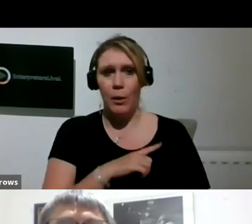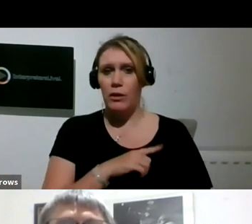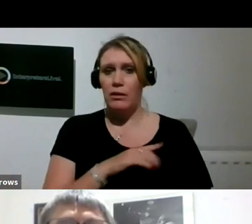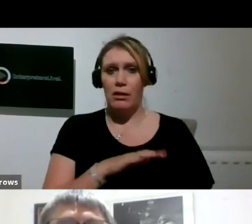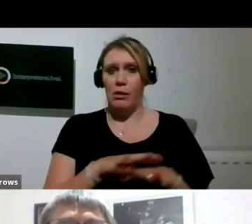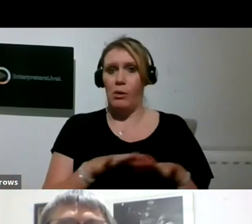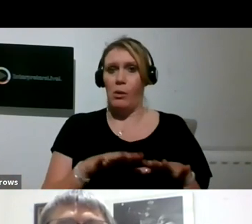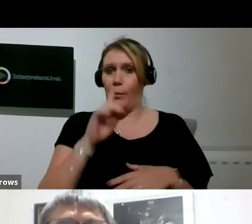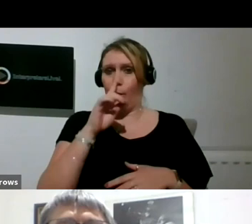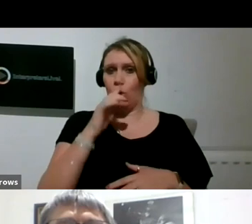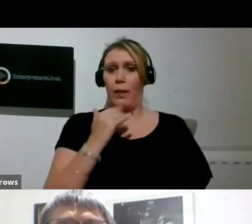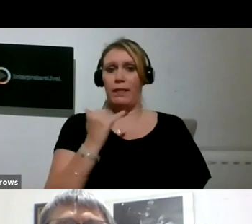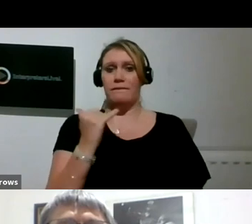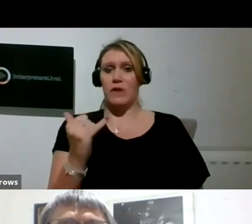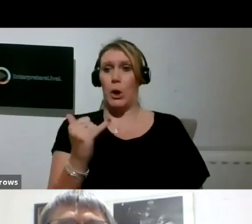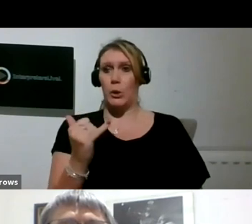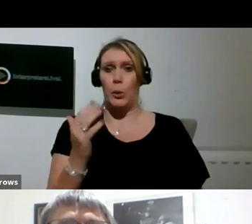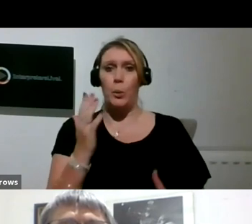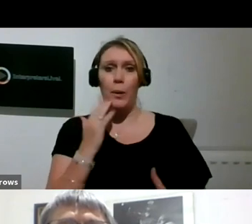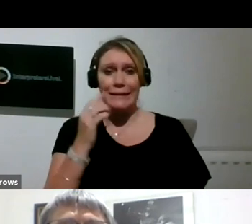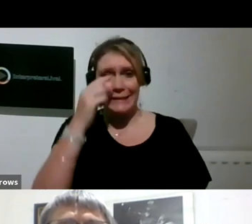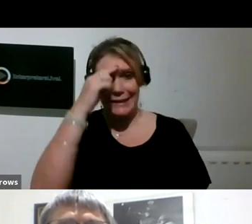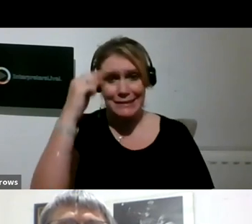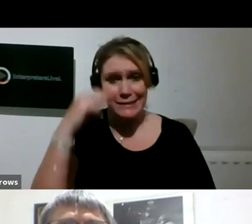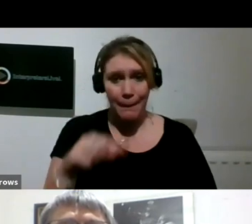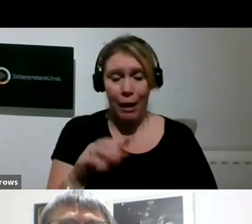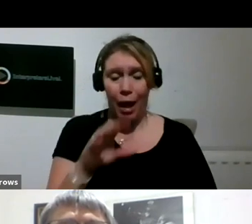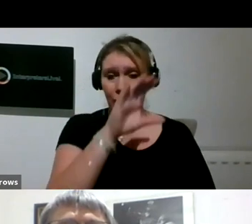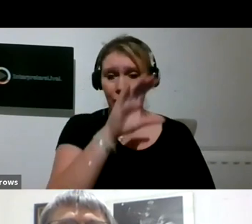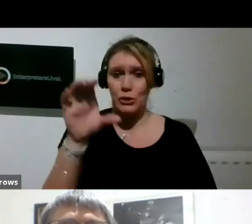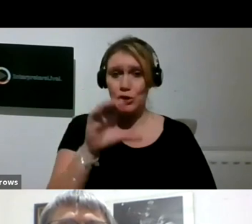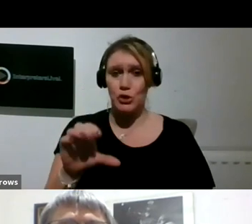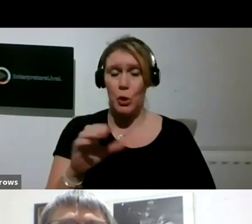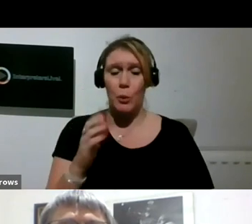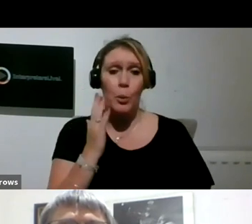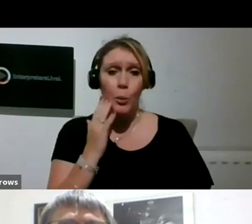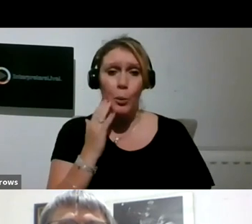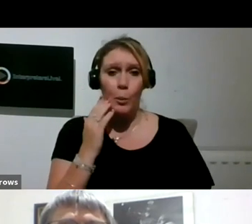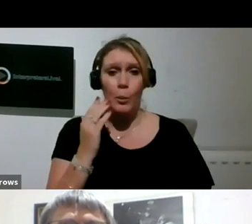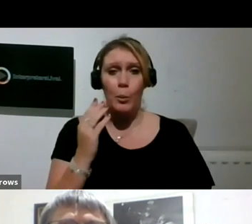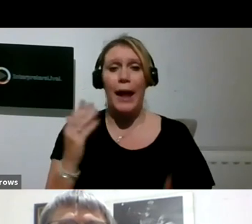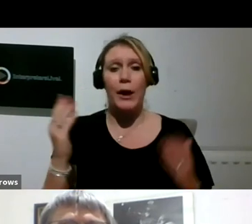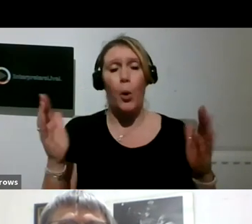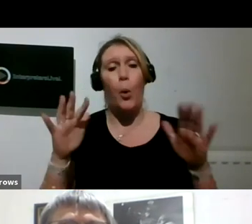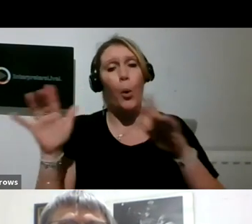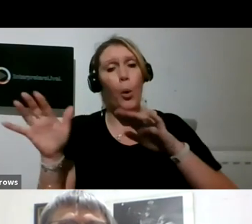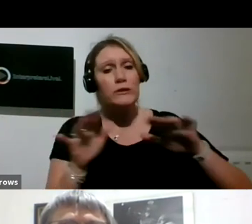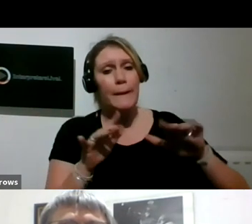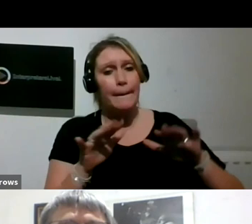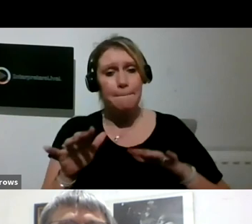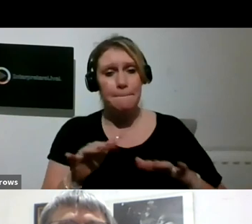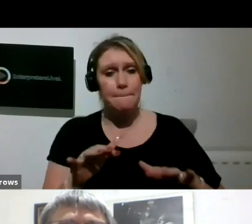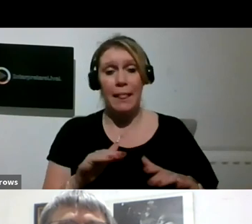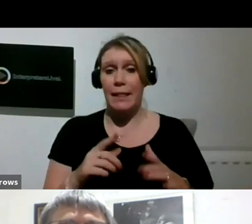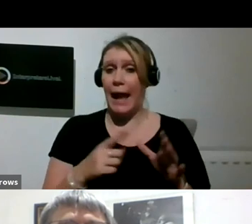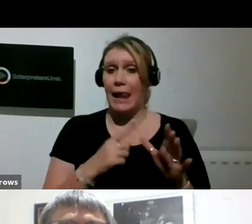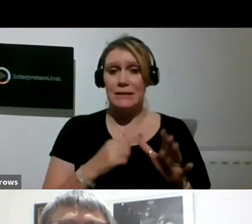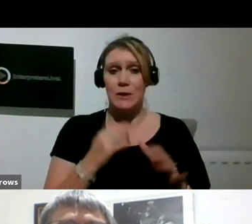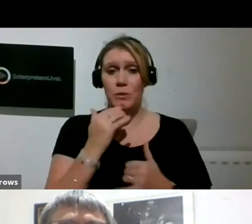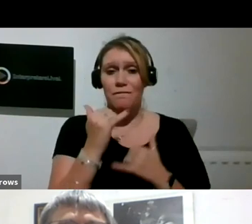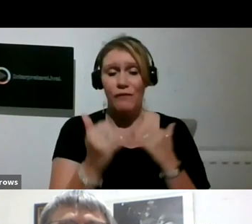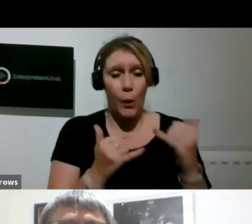on to the phone until the summer. We weren't able to move on to Zoom until the autumn. And Alison was phoning everybody every week,